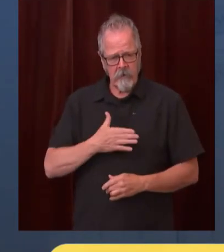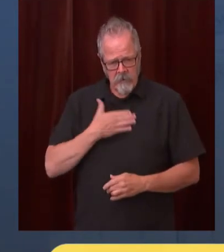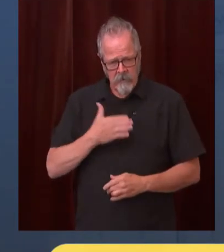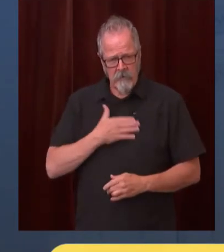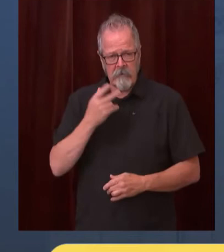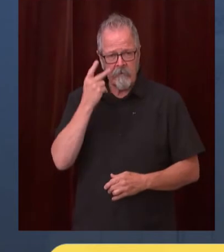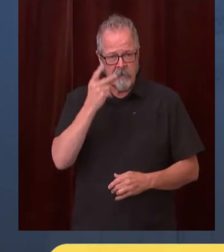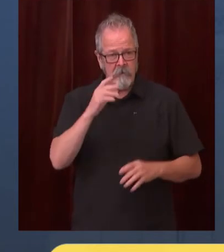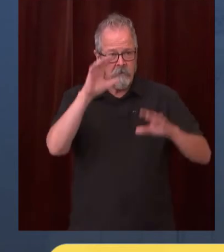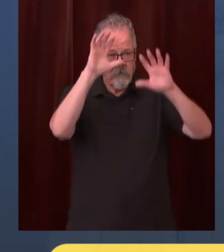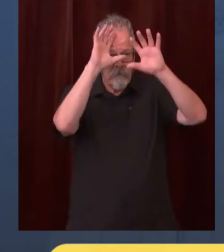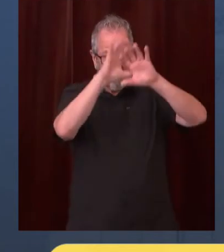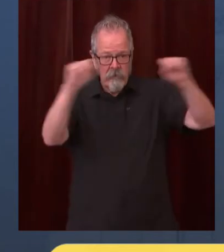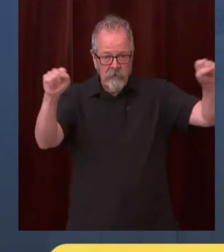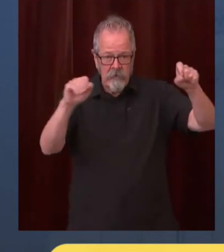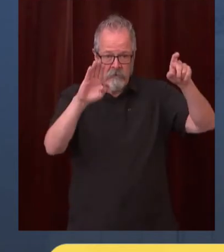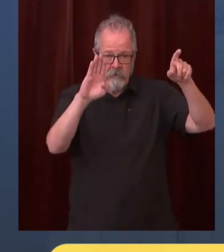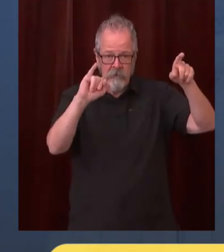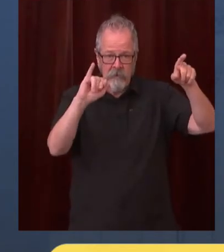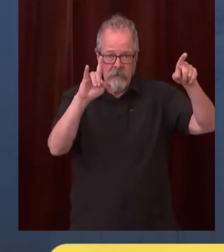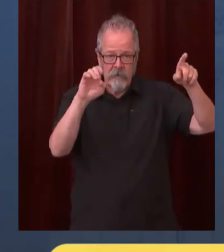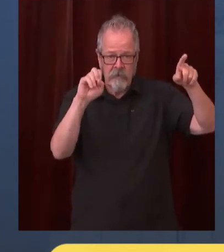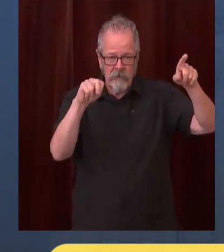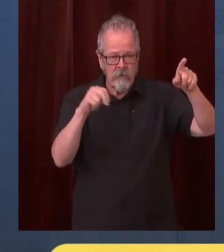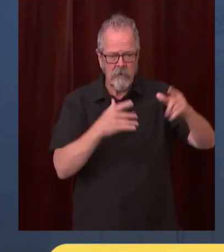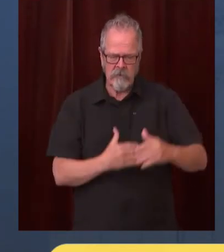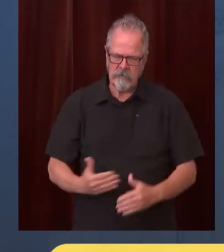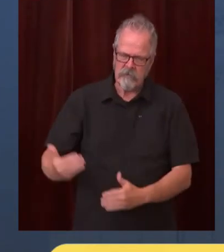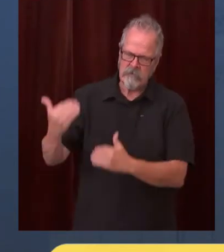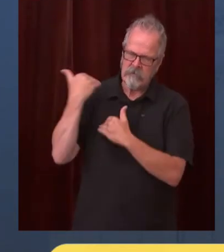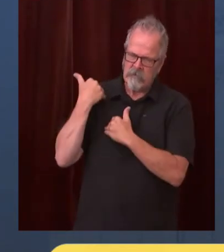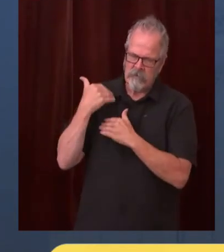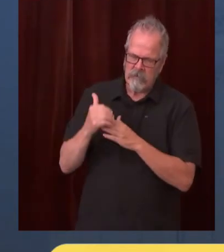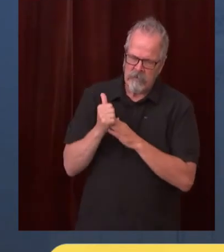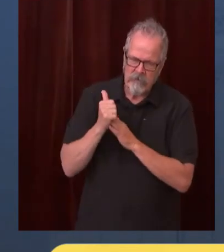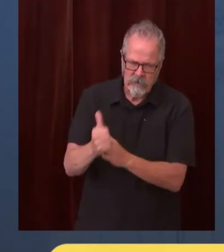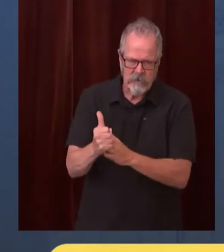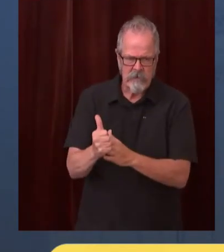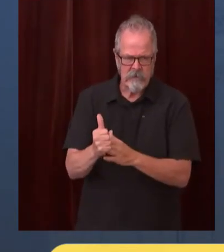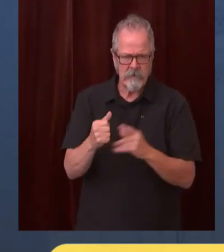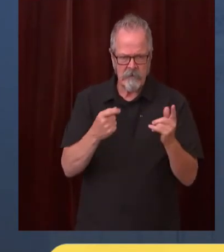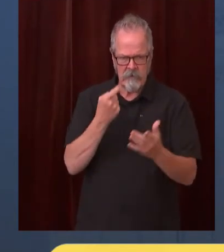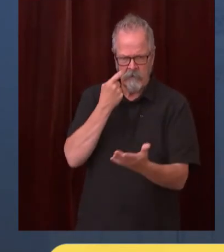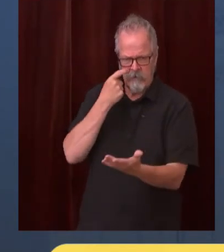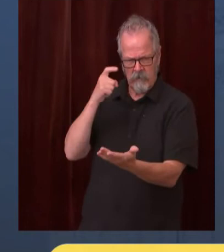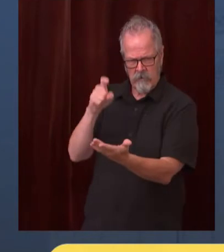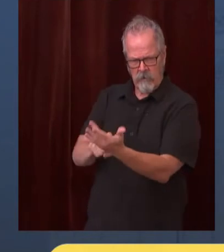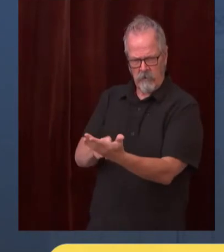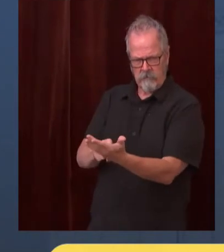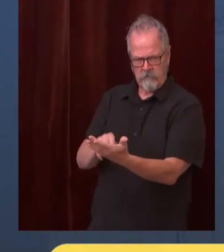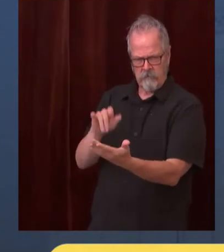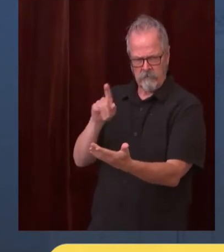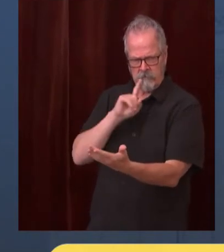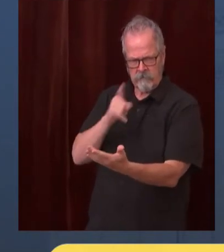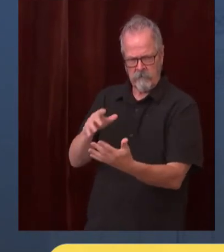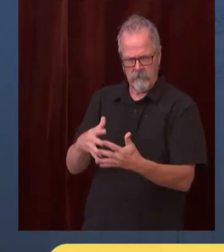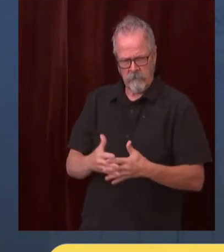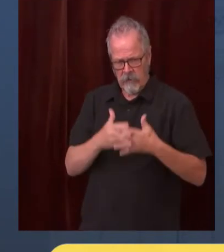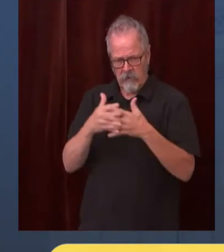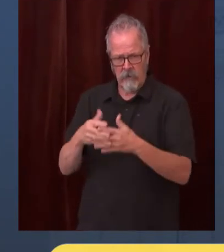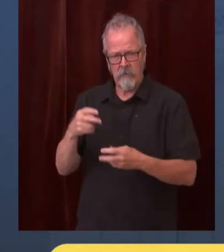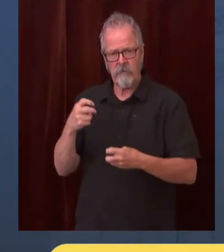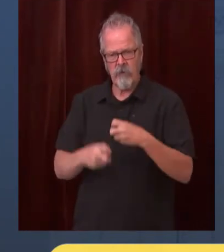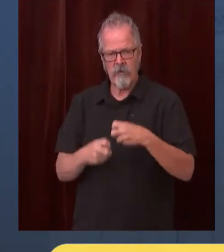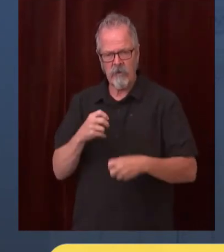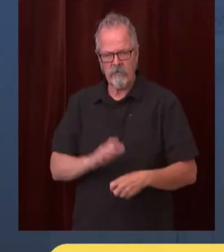he recognizes this is a national problem and i'm glad he stepped up to the plate to help us across